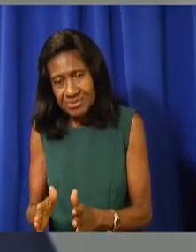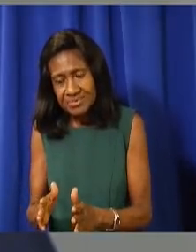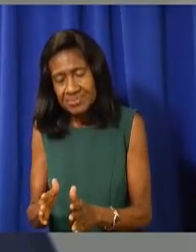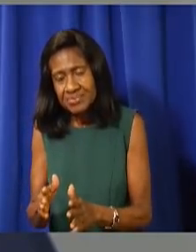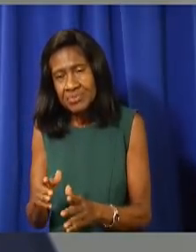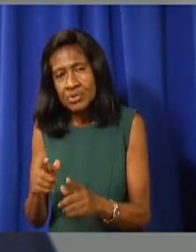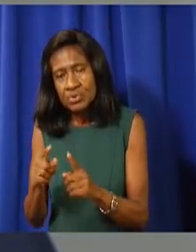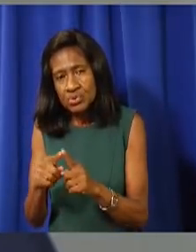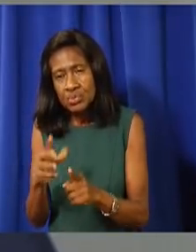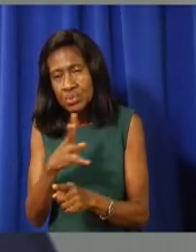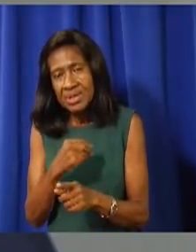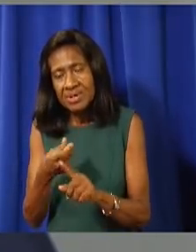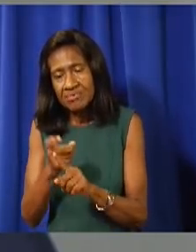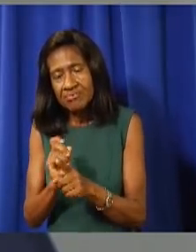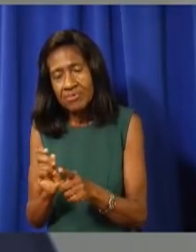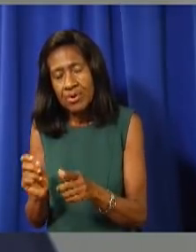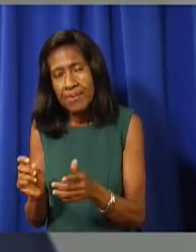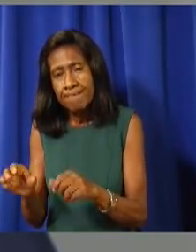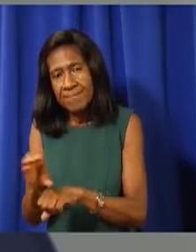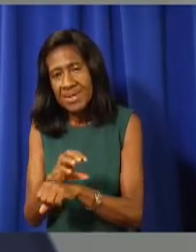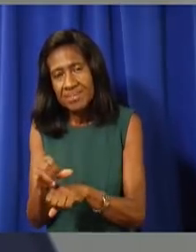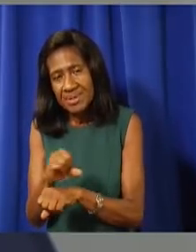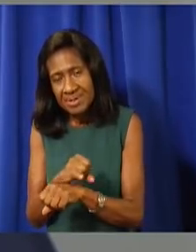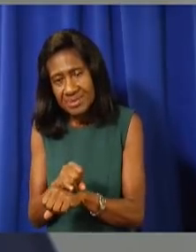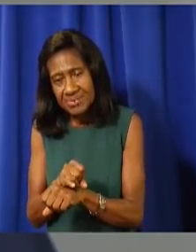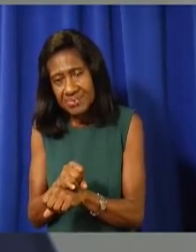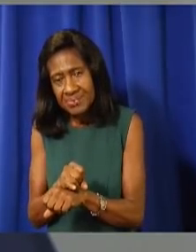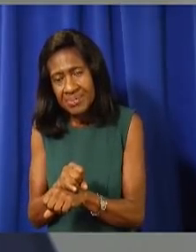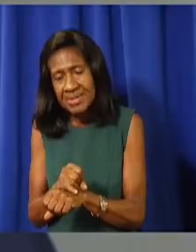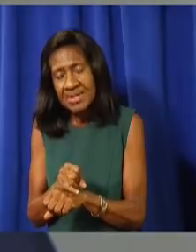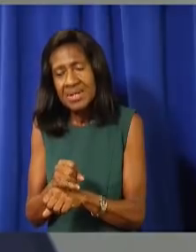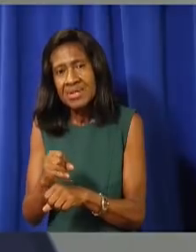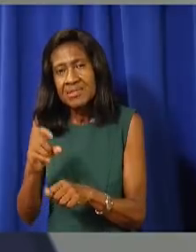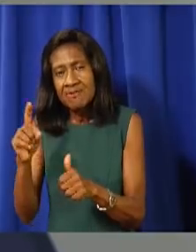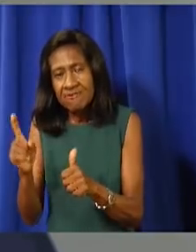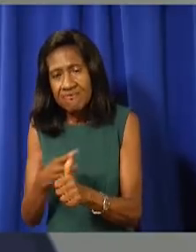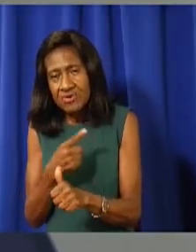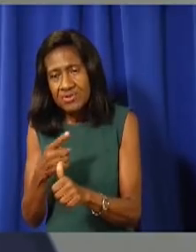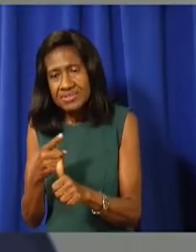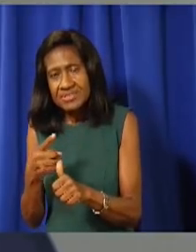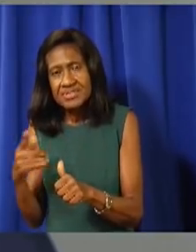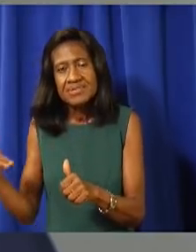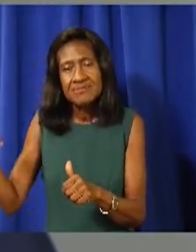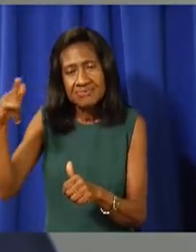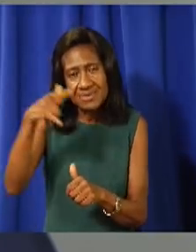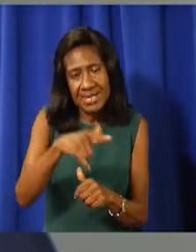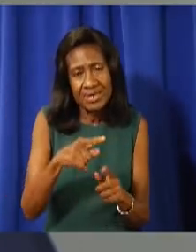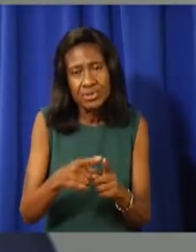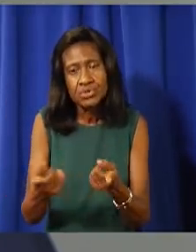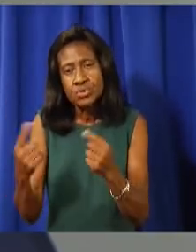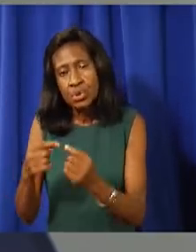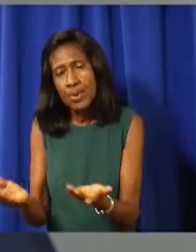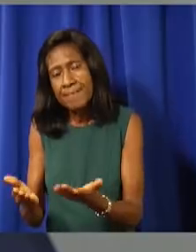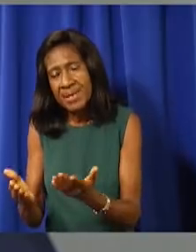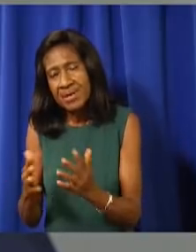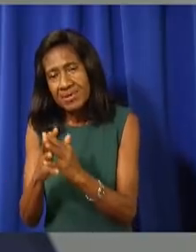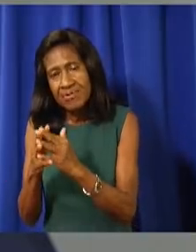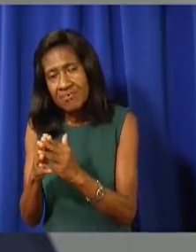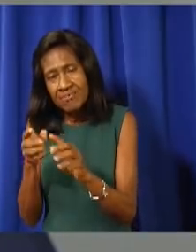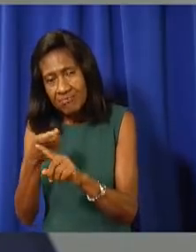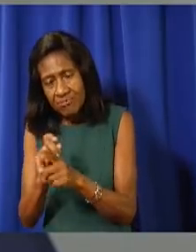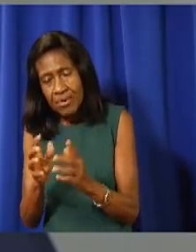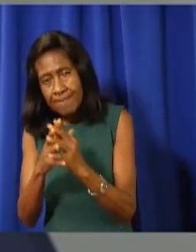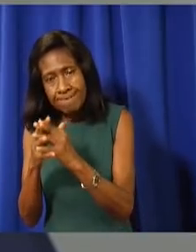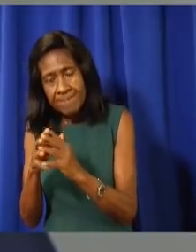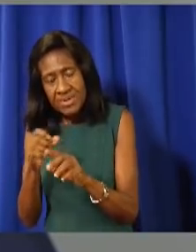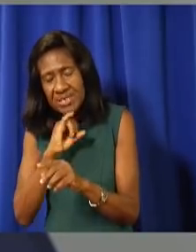flight outside of Cayman Airways and British Airways to come in is actually October the 2nd. Um, many of the airlines have indicated to, to